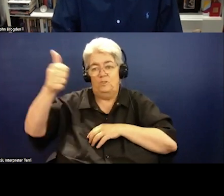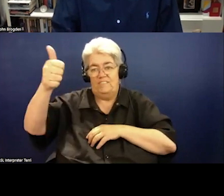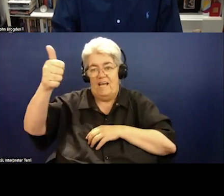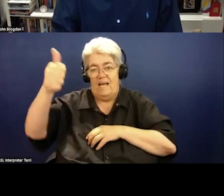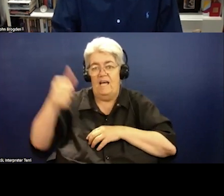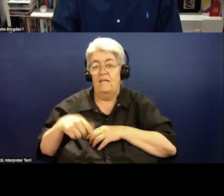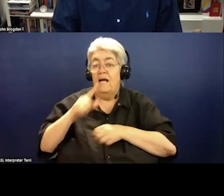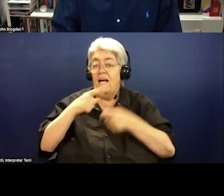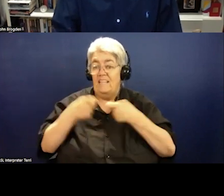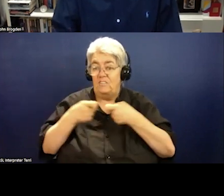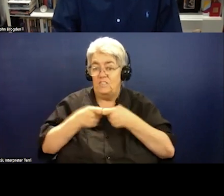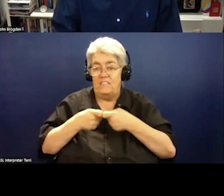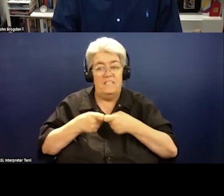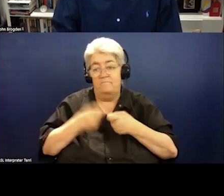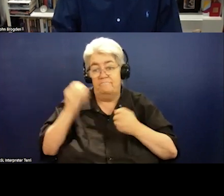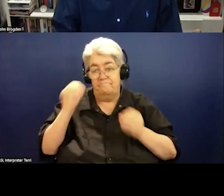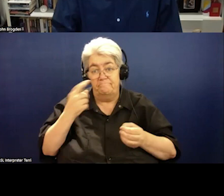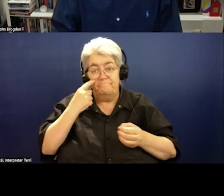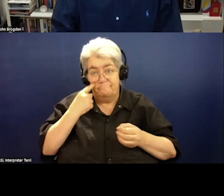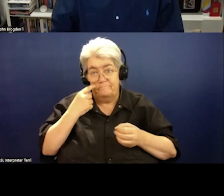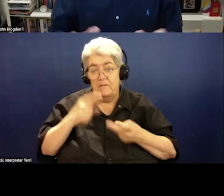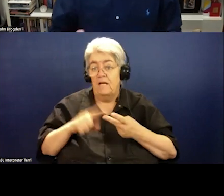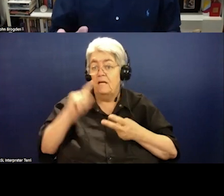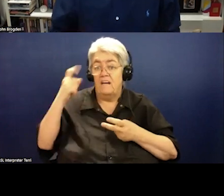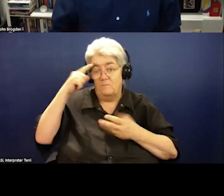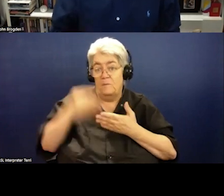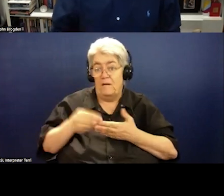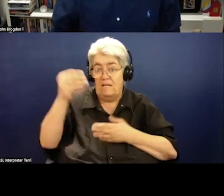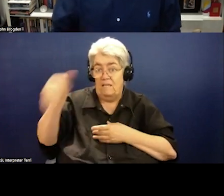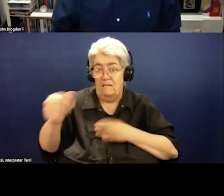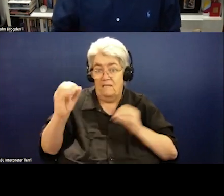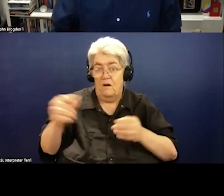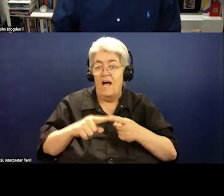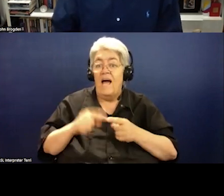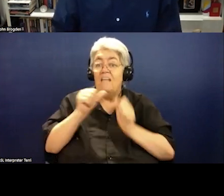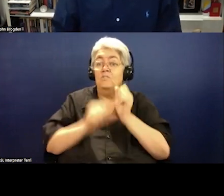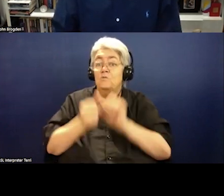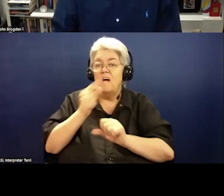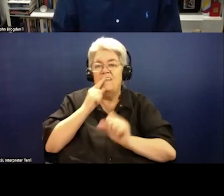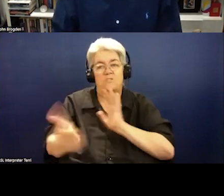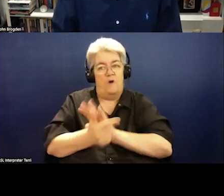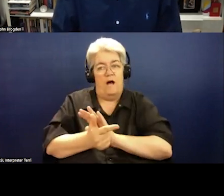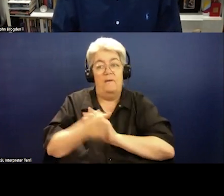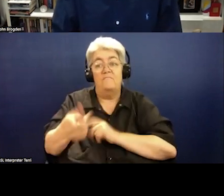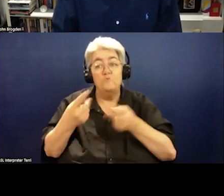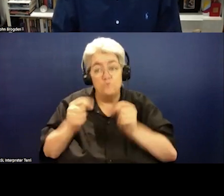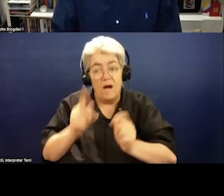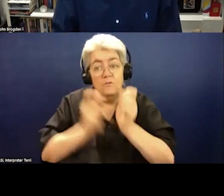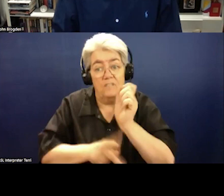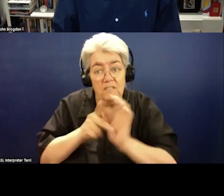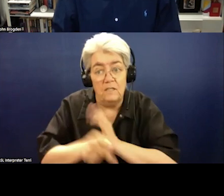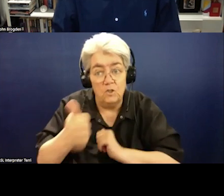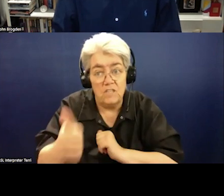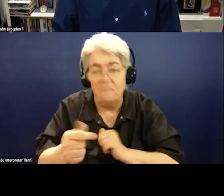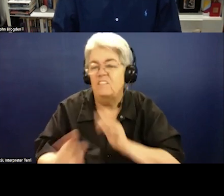electricity supply, no government funding, and suicide remains a crime. Attempted suicide remains a crime in Papua New Guinea,